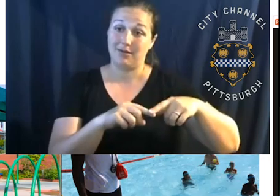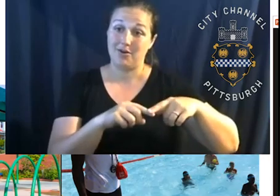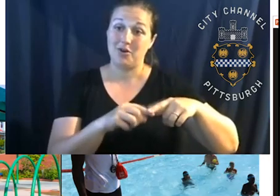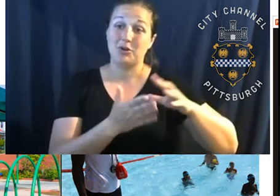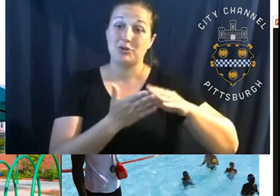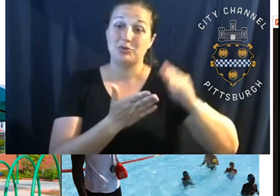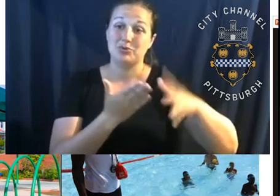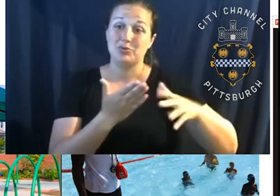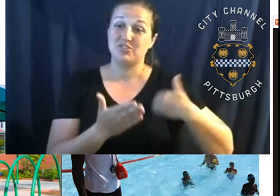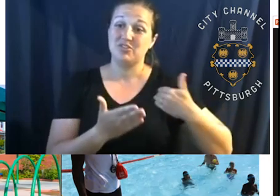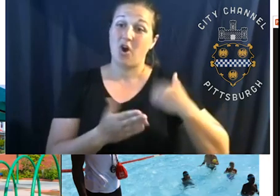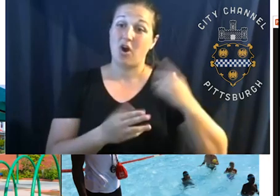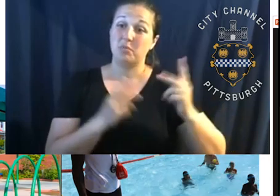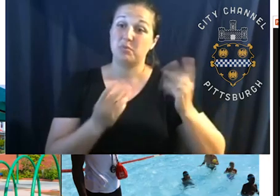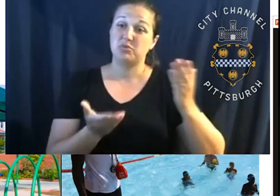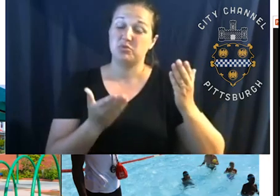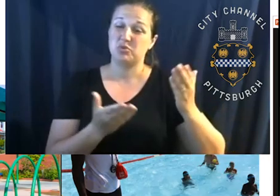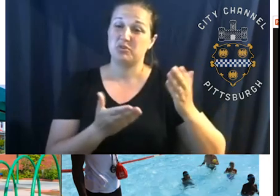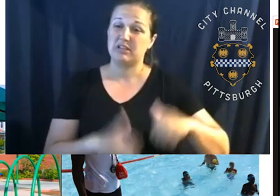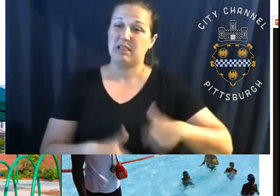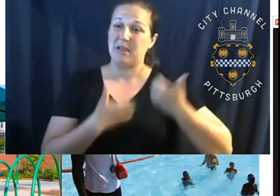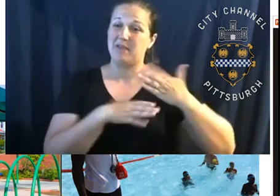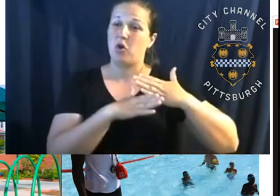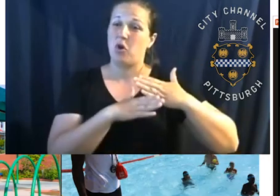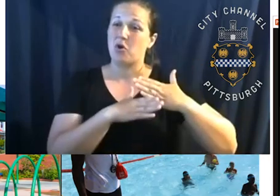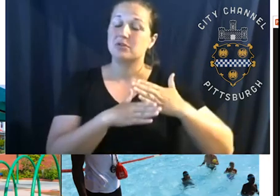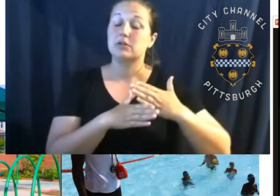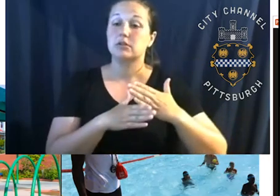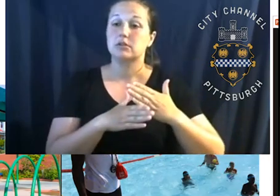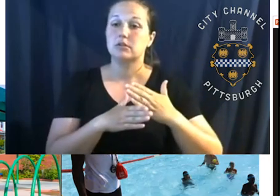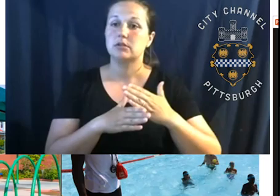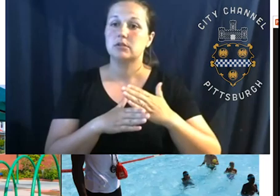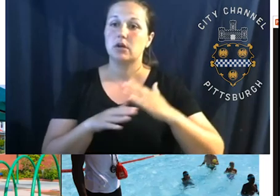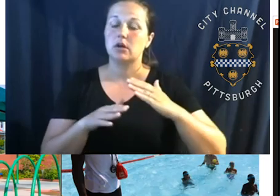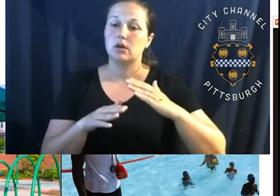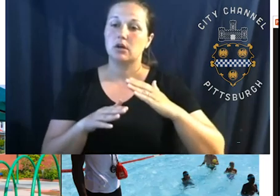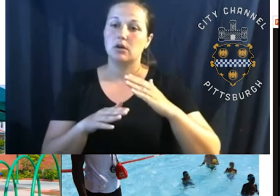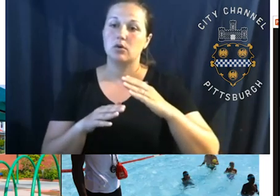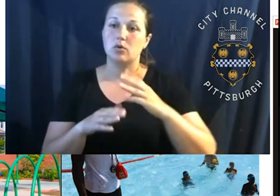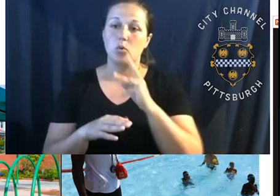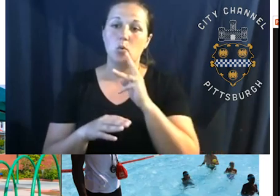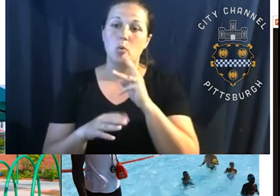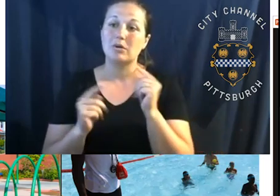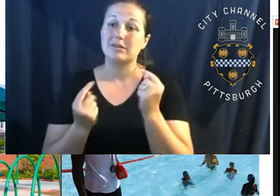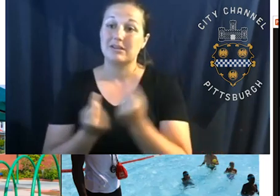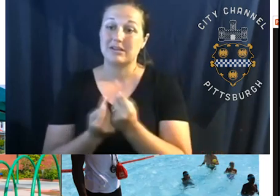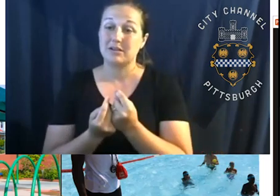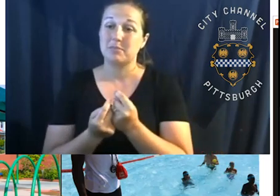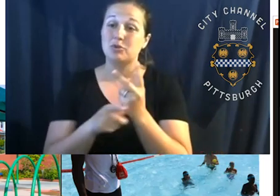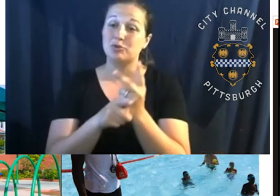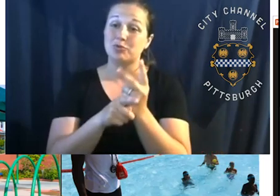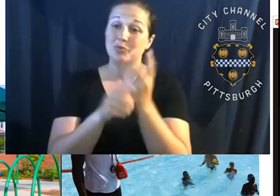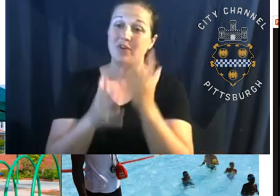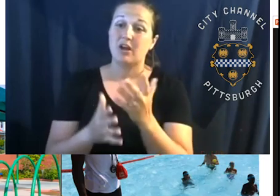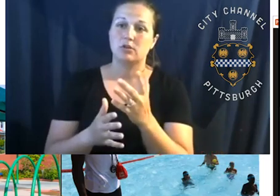students, young folks to serve as lifeguards. Uh, the aquatics team, the supervisor of the aquatics program has been with the city for quite